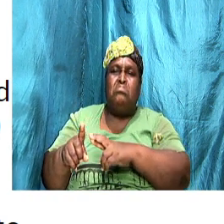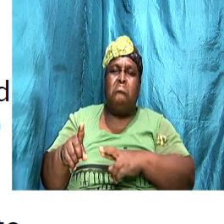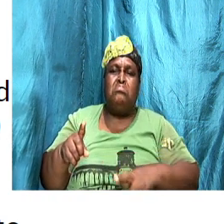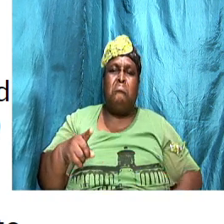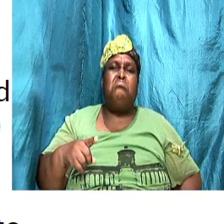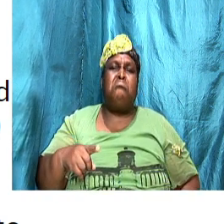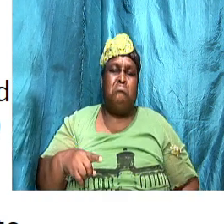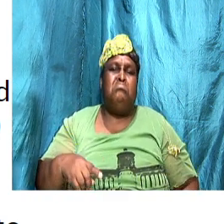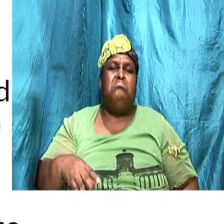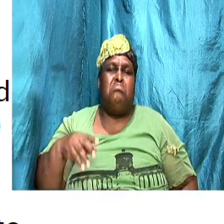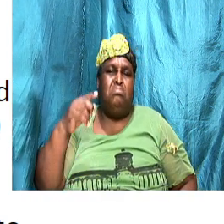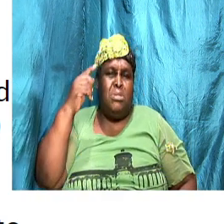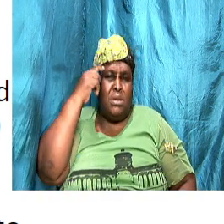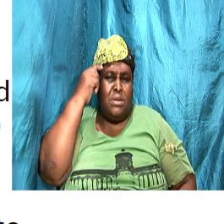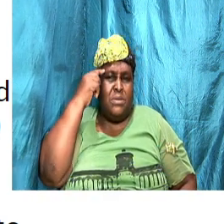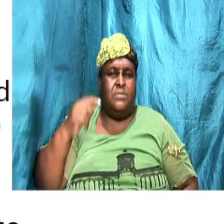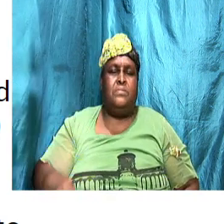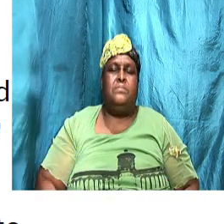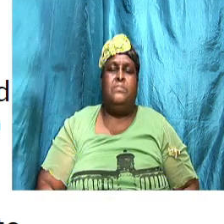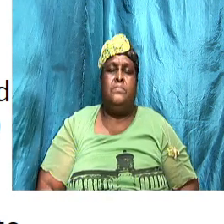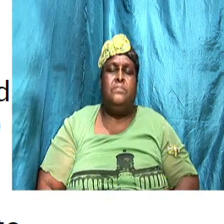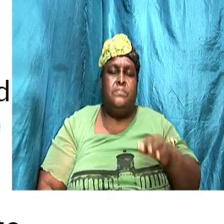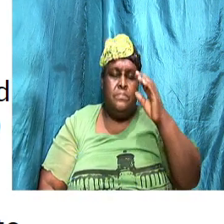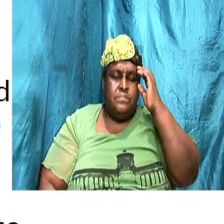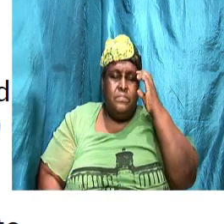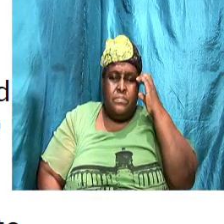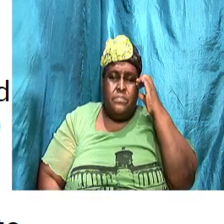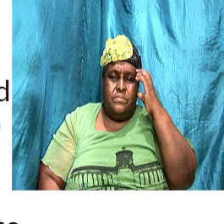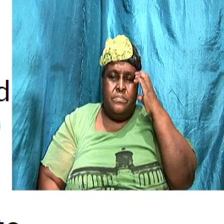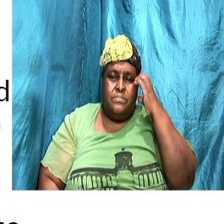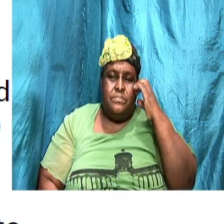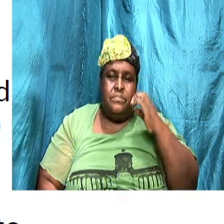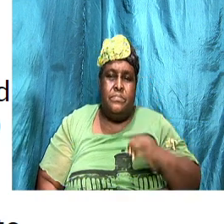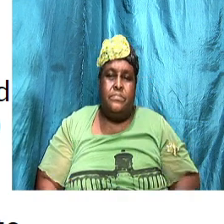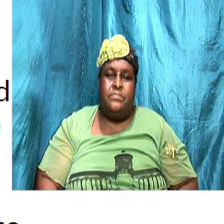all right so again we must point E